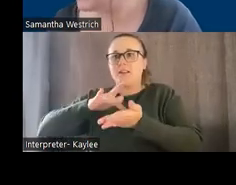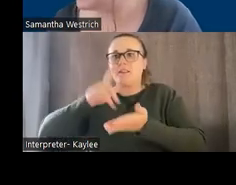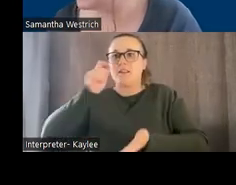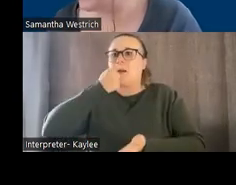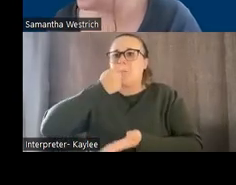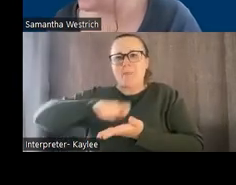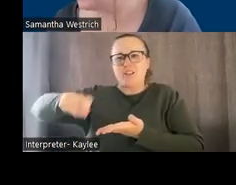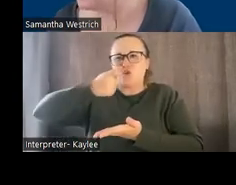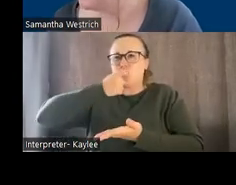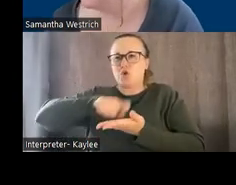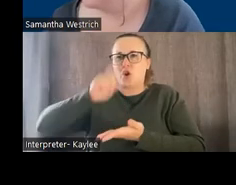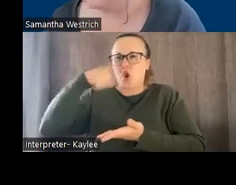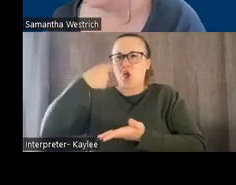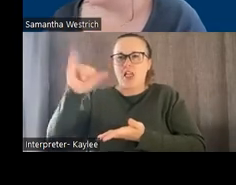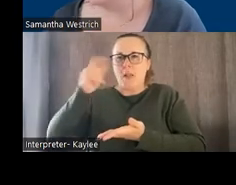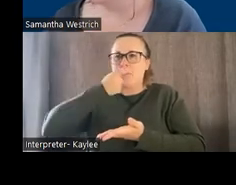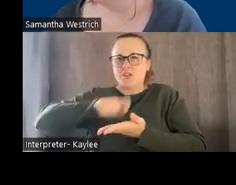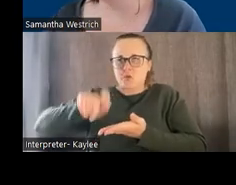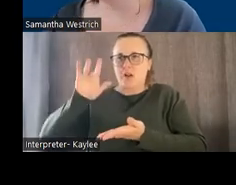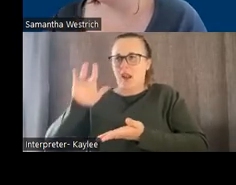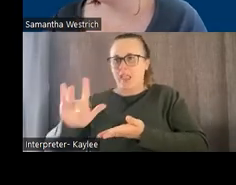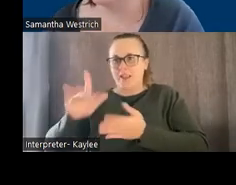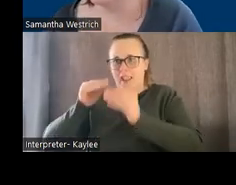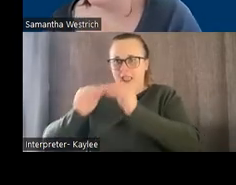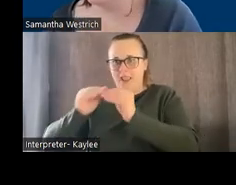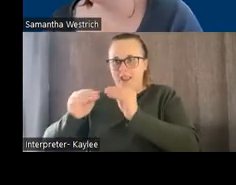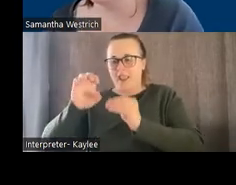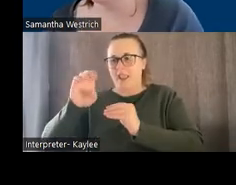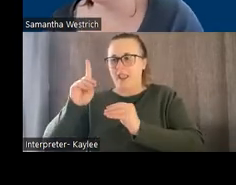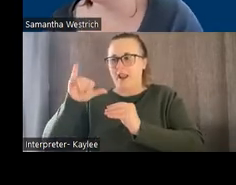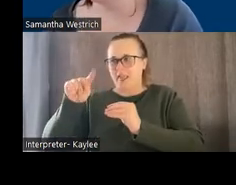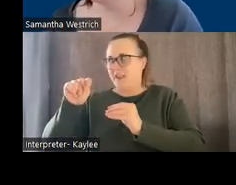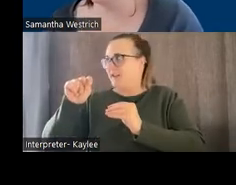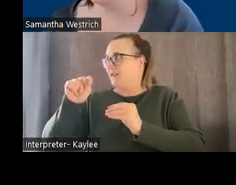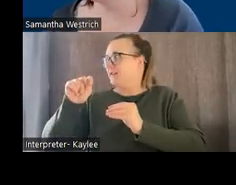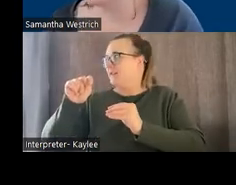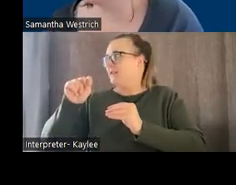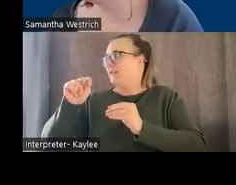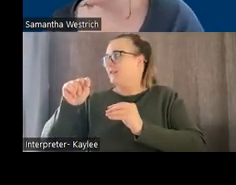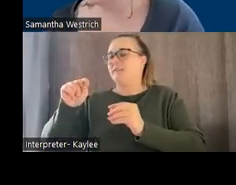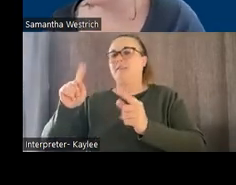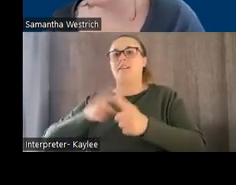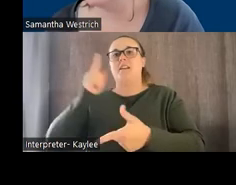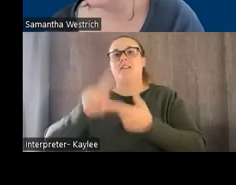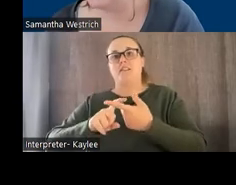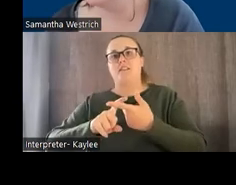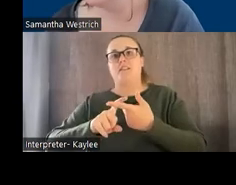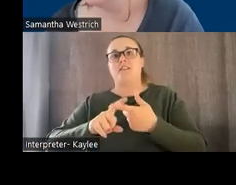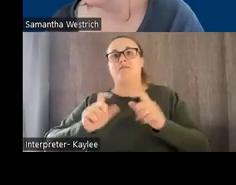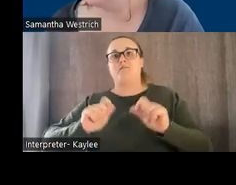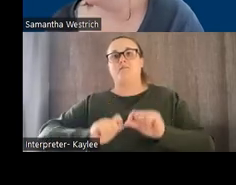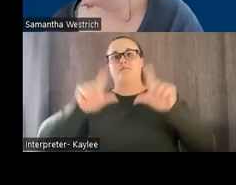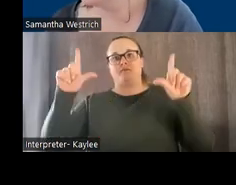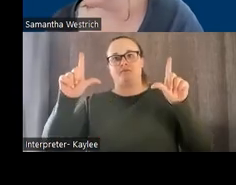And I click that there. And you navigate to the page where you want to make a change and then hit that